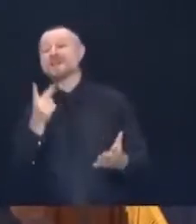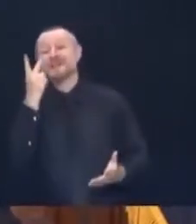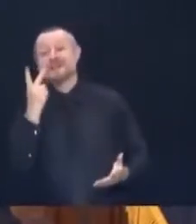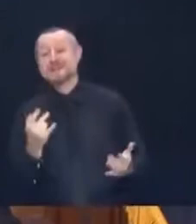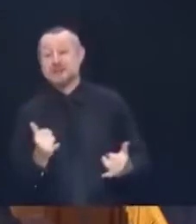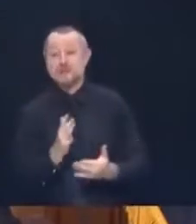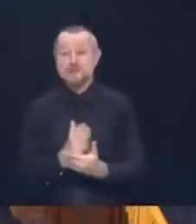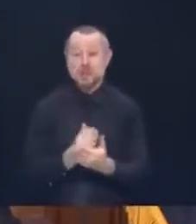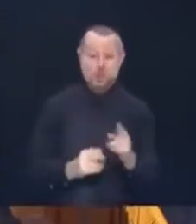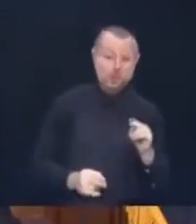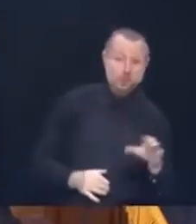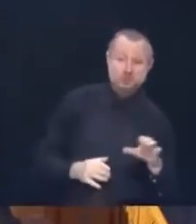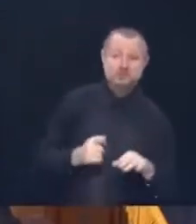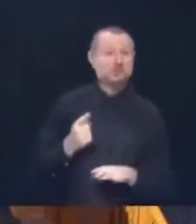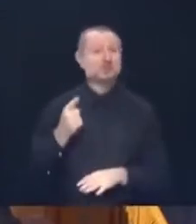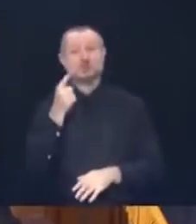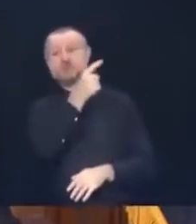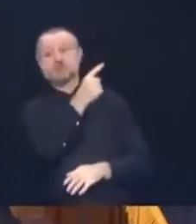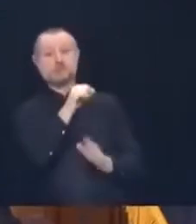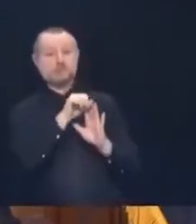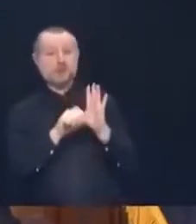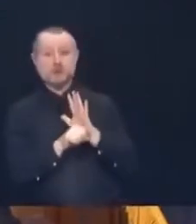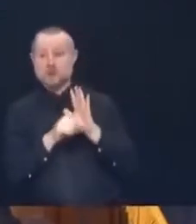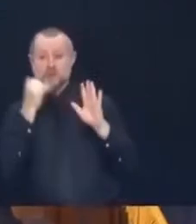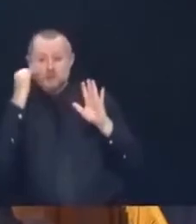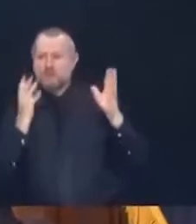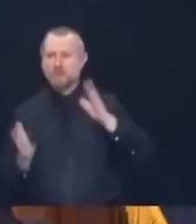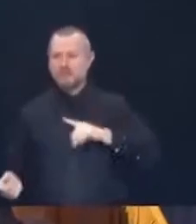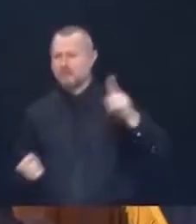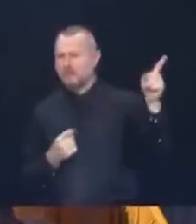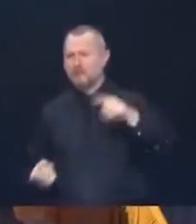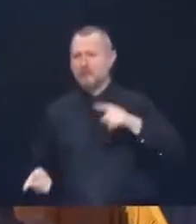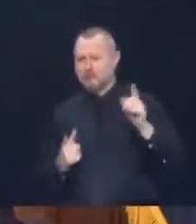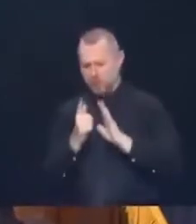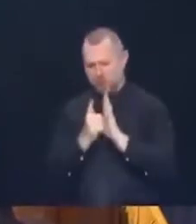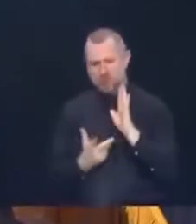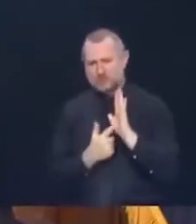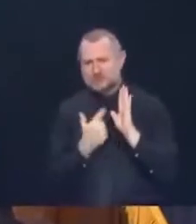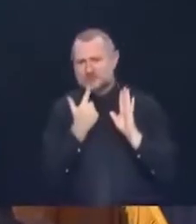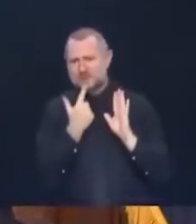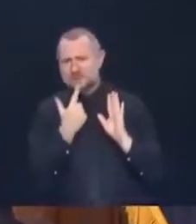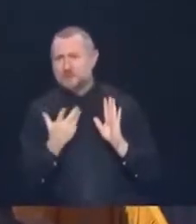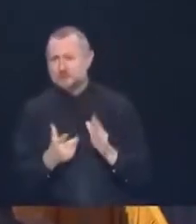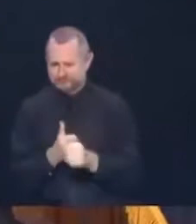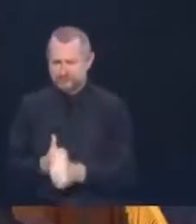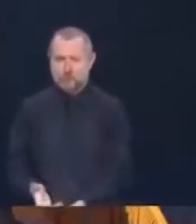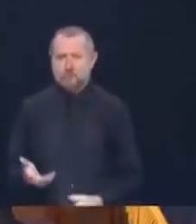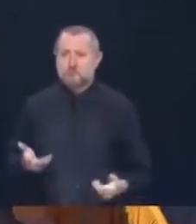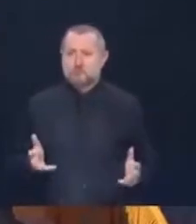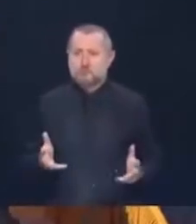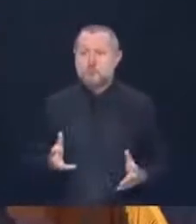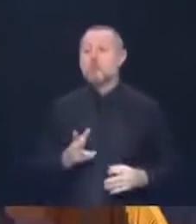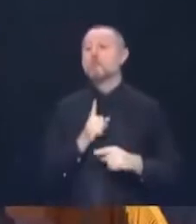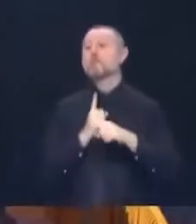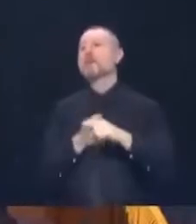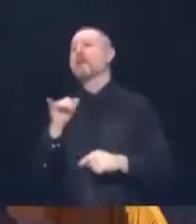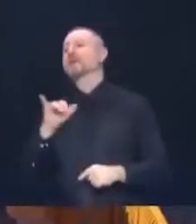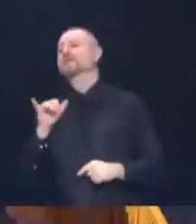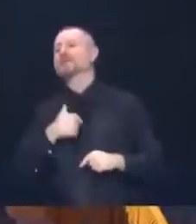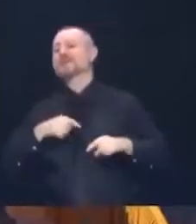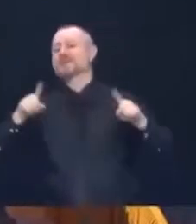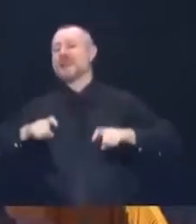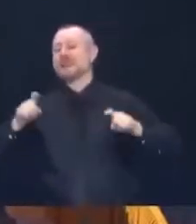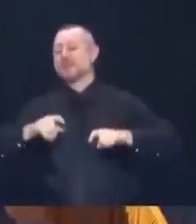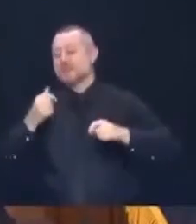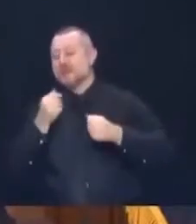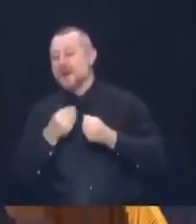hasn't said for over a month. We then had the test out procedures. If you were paying